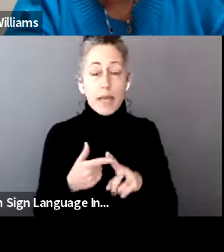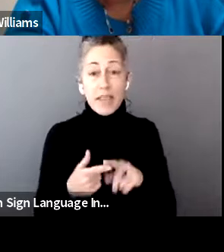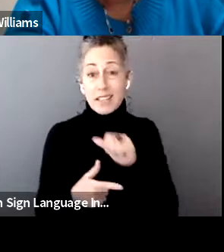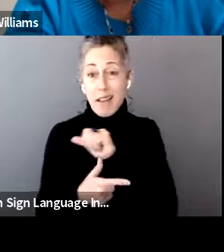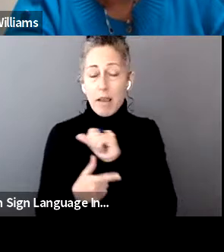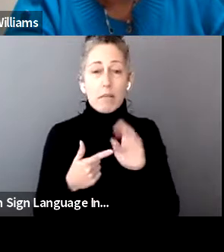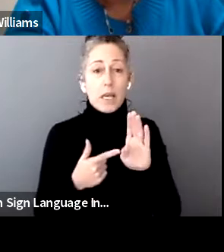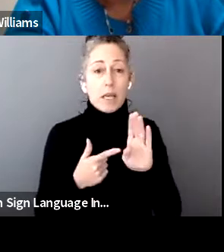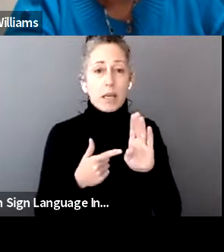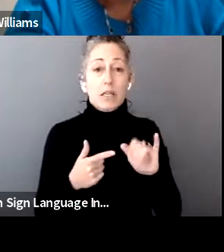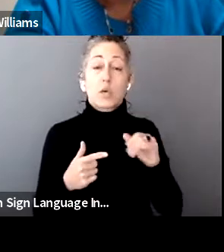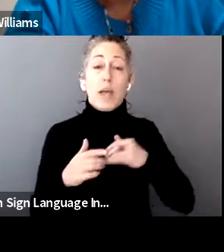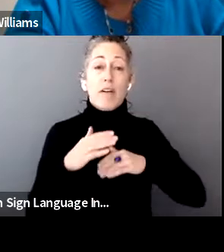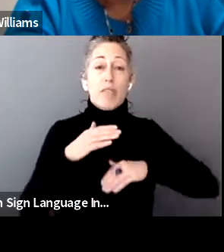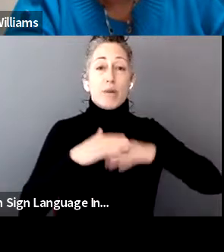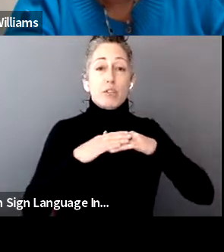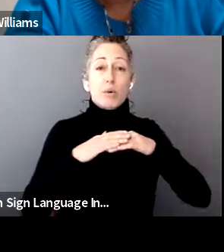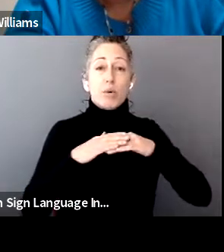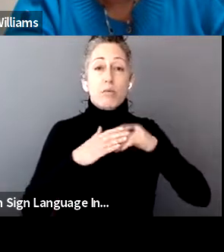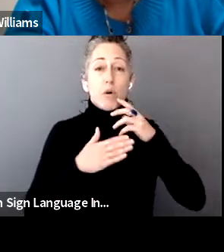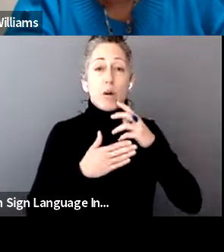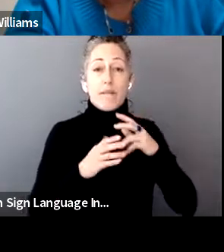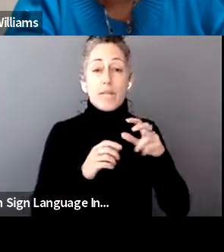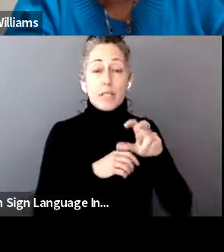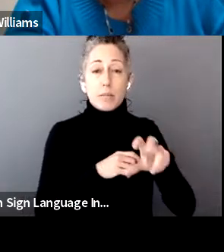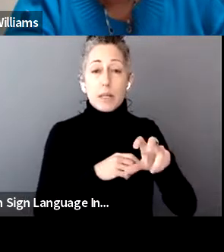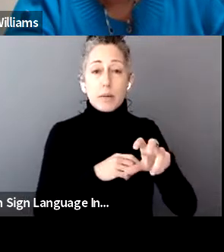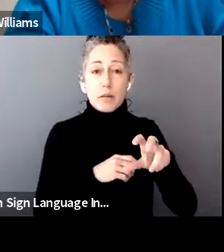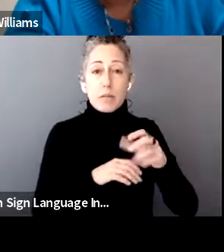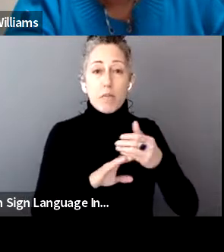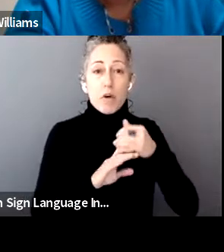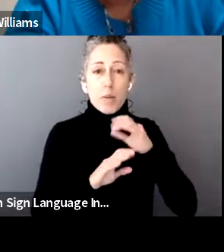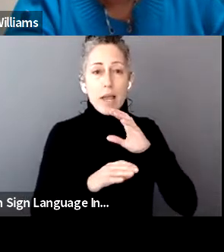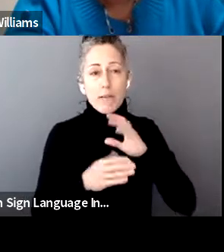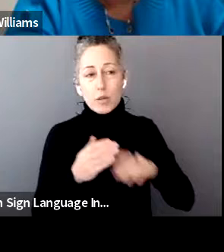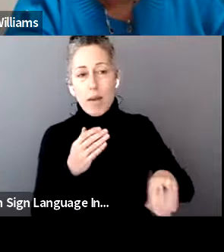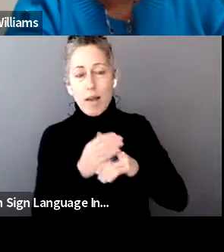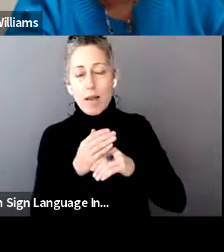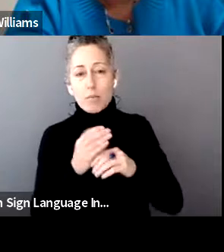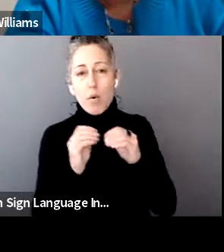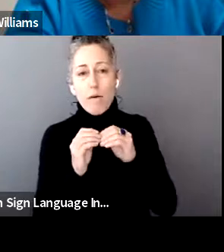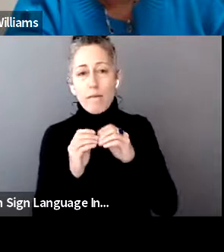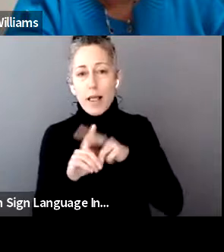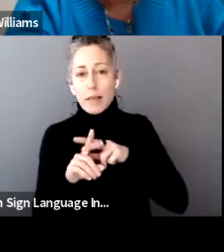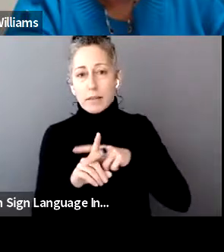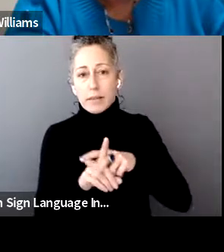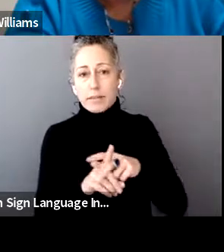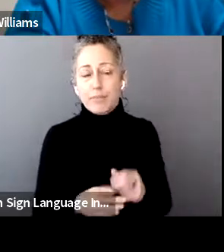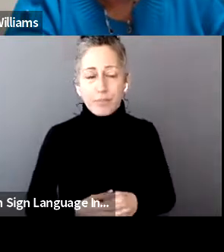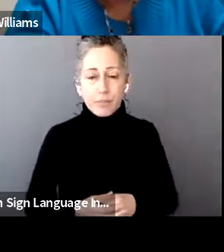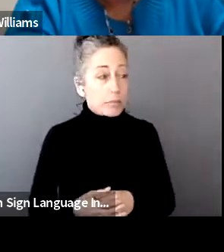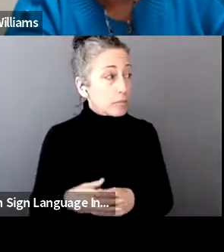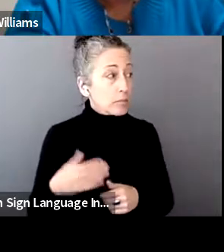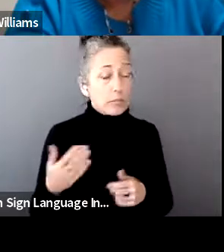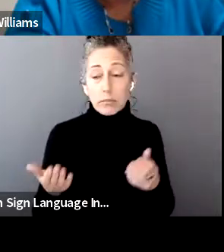of investment income that needs to be met before additional foulings are needed? If anyone wants to chime in, um, like